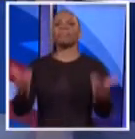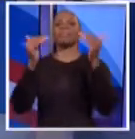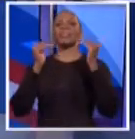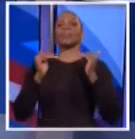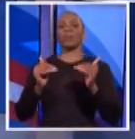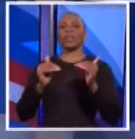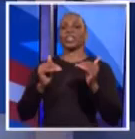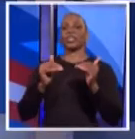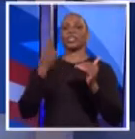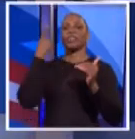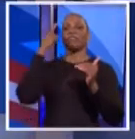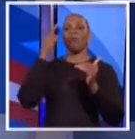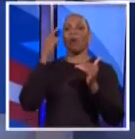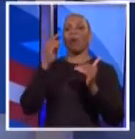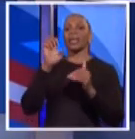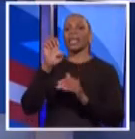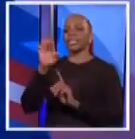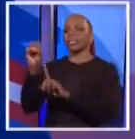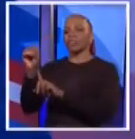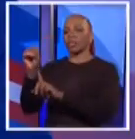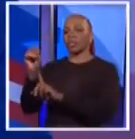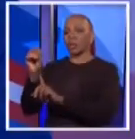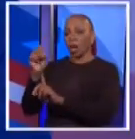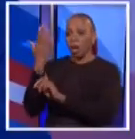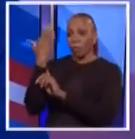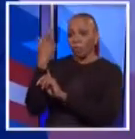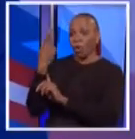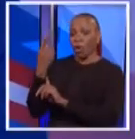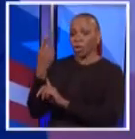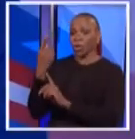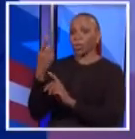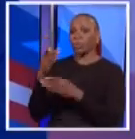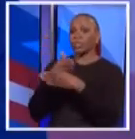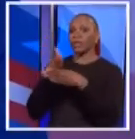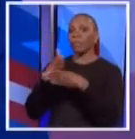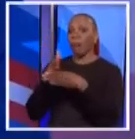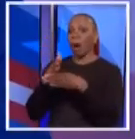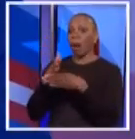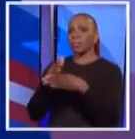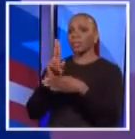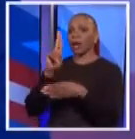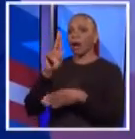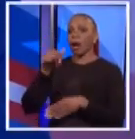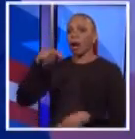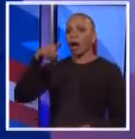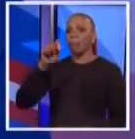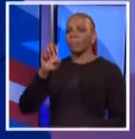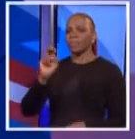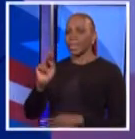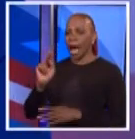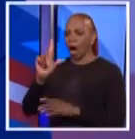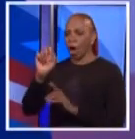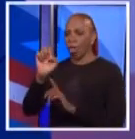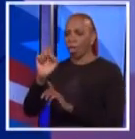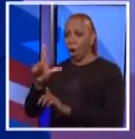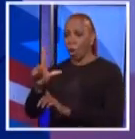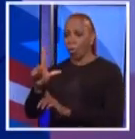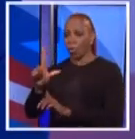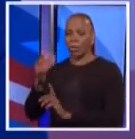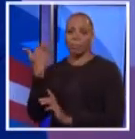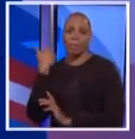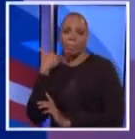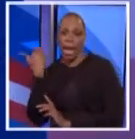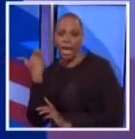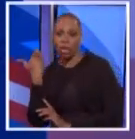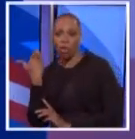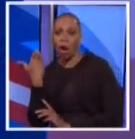question is for Mr. Stringer. You were once a partner in a bar called Uptown Local, which went bankrupt and, according to published reports, had